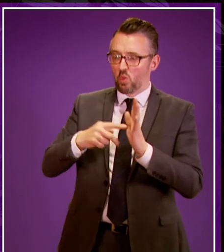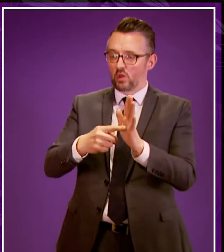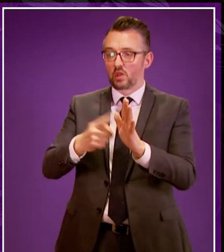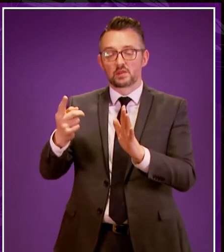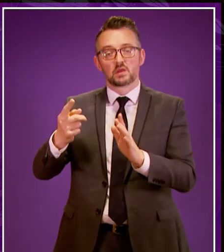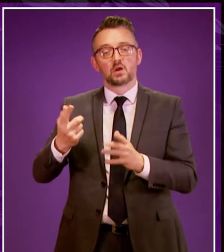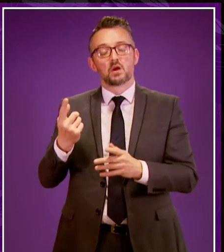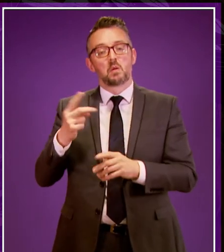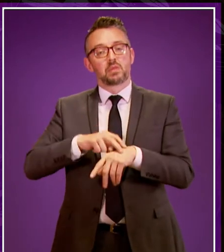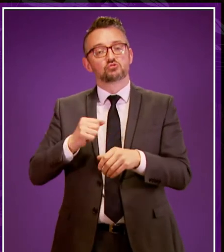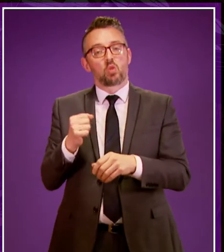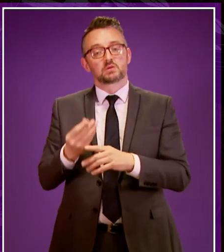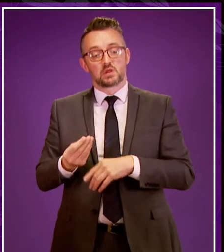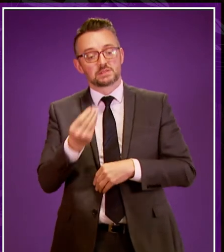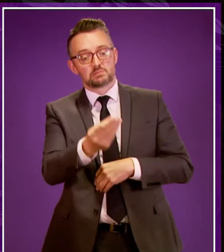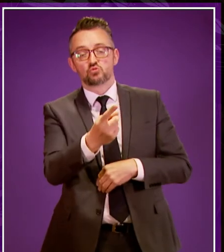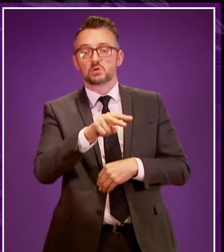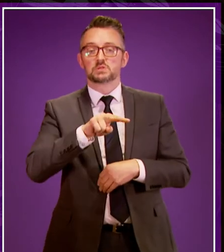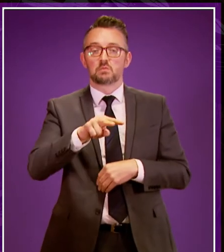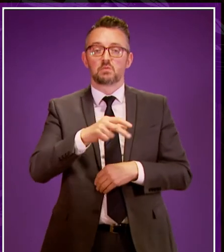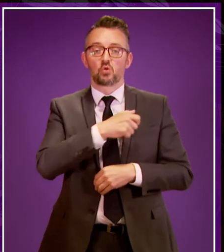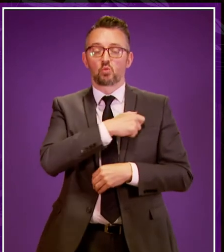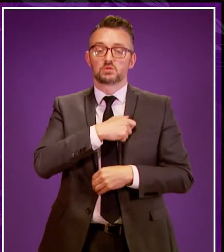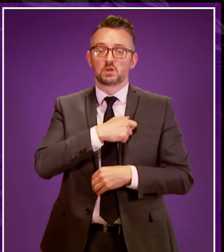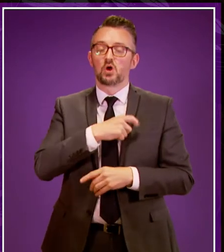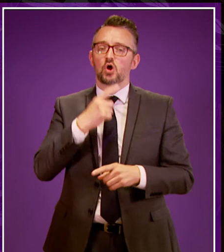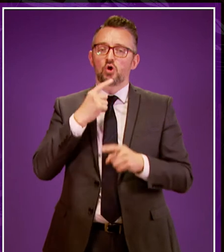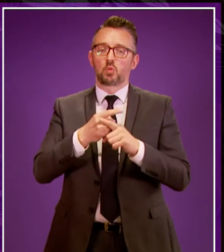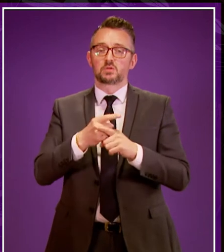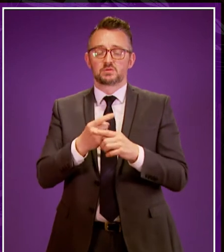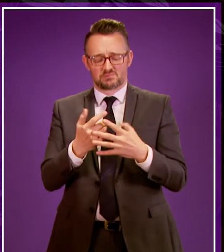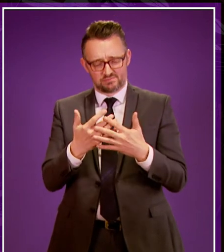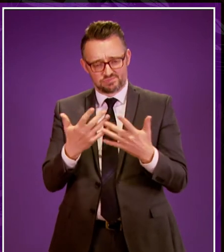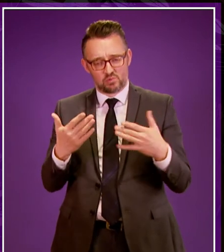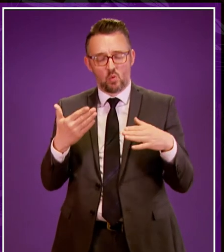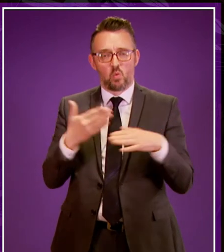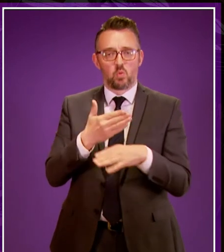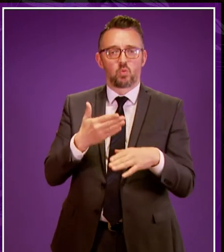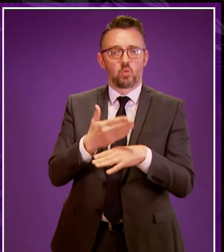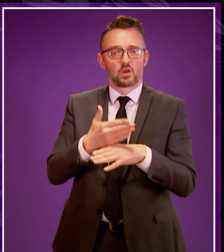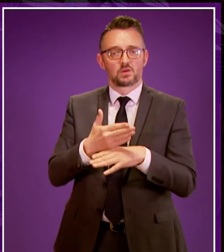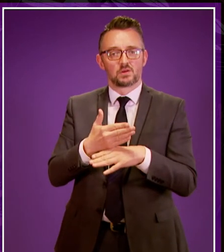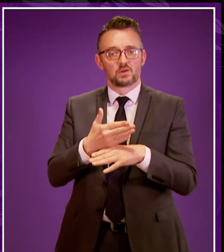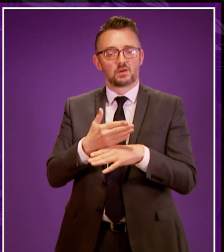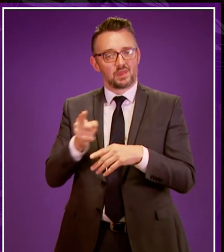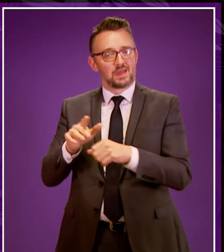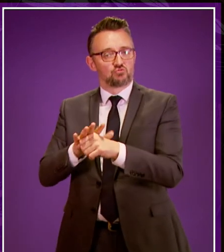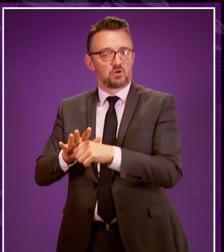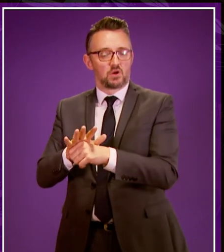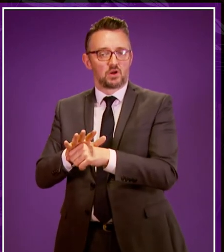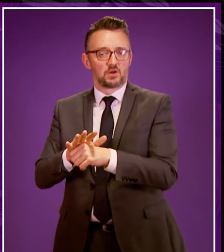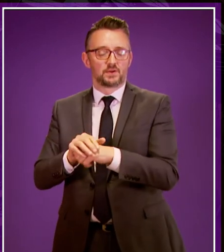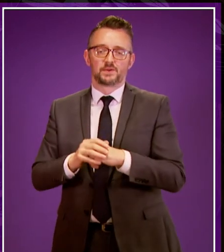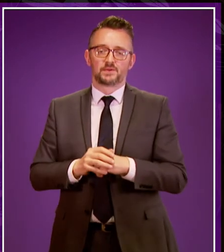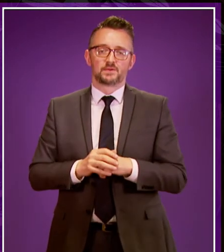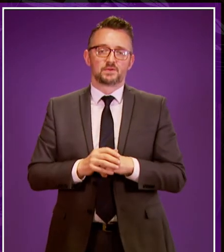made by Police Scotland to the subcommittee on policing highlighting the extensive range of work that they're already undertaking in this particular field and that also